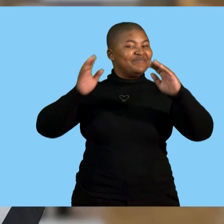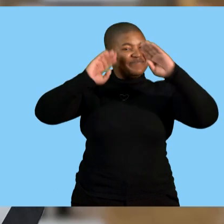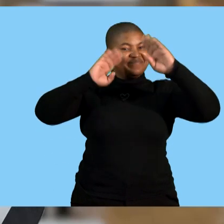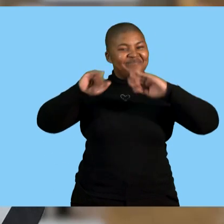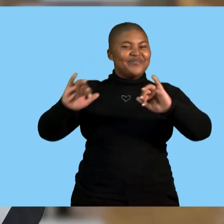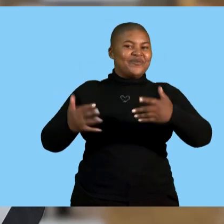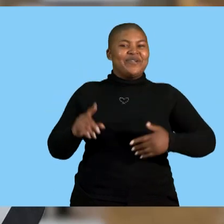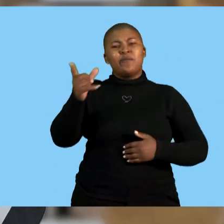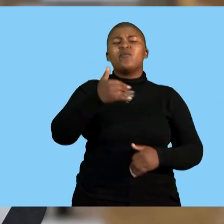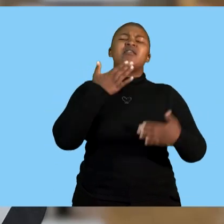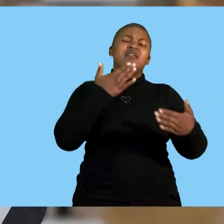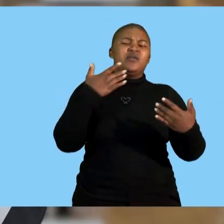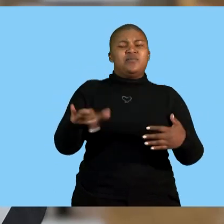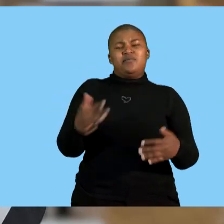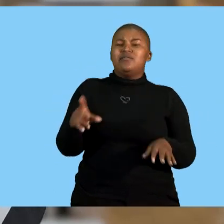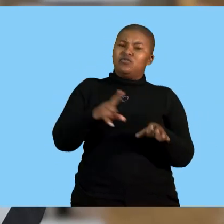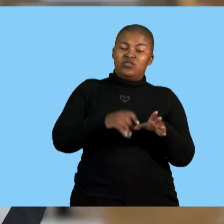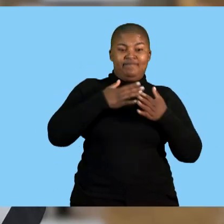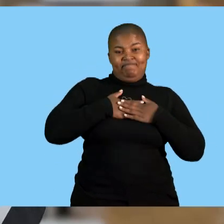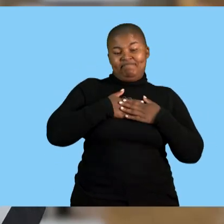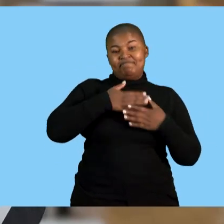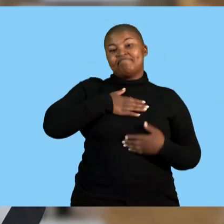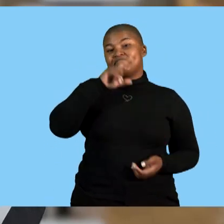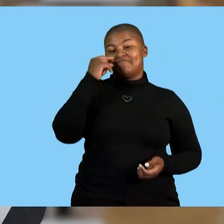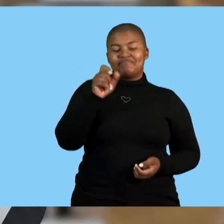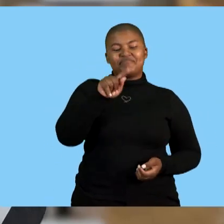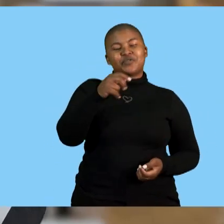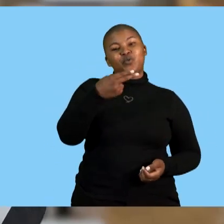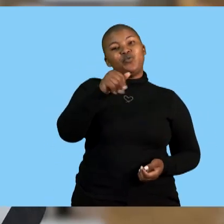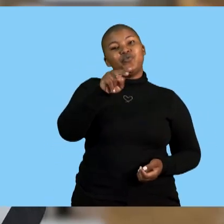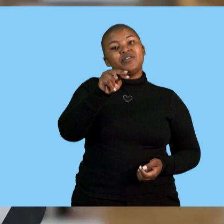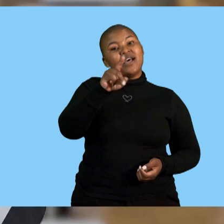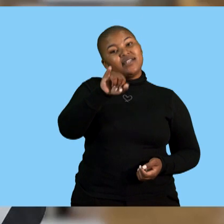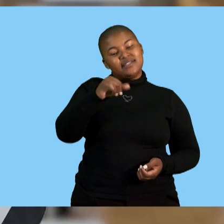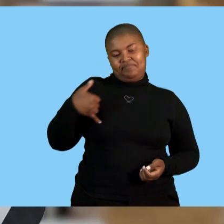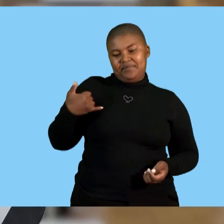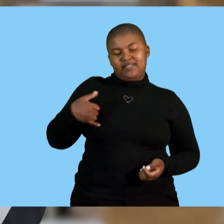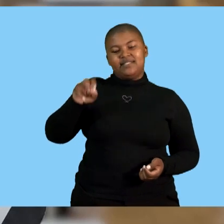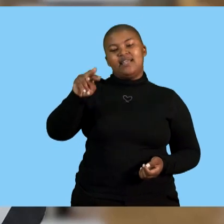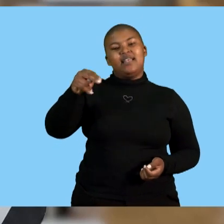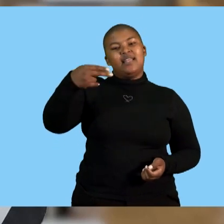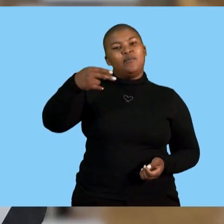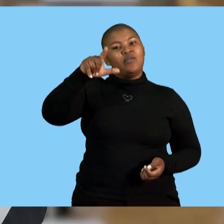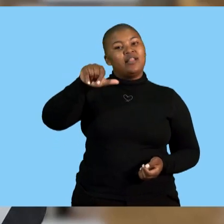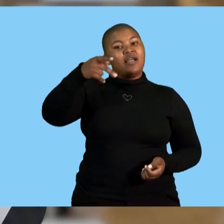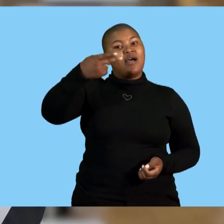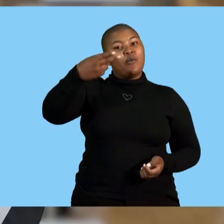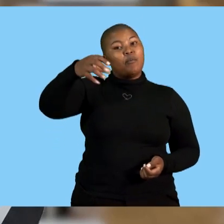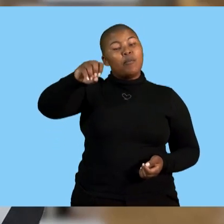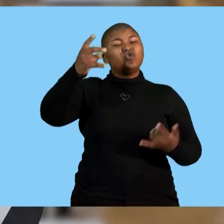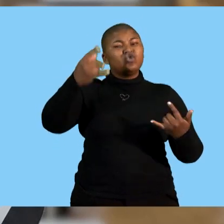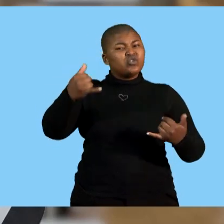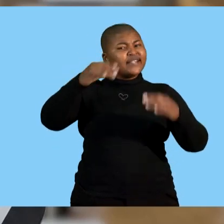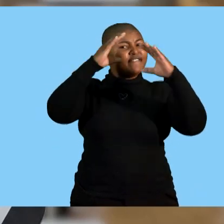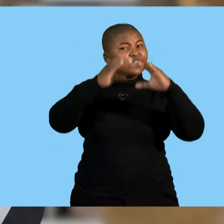Welcome everyone and thank you for joining me. My name is Sandin Tlapo and today we are looking at data handling specifically